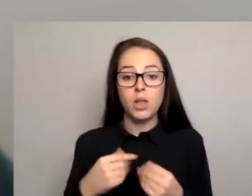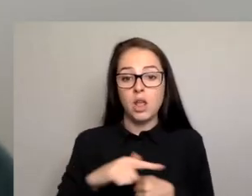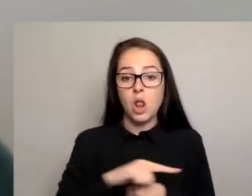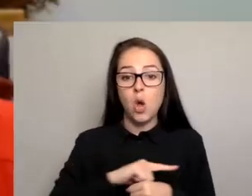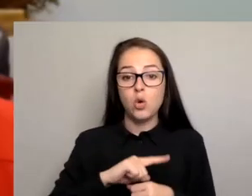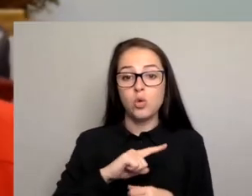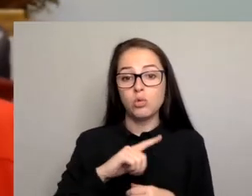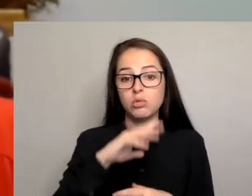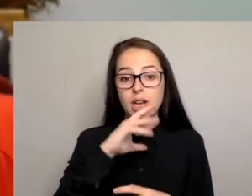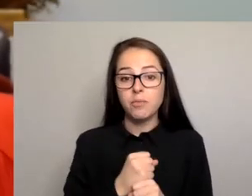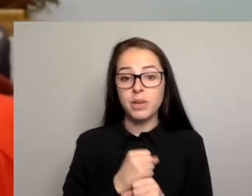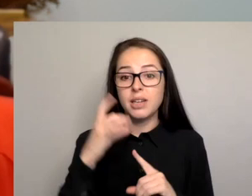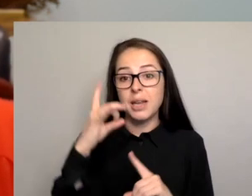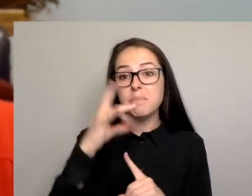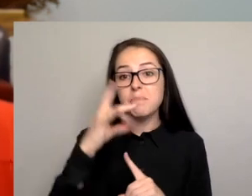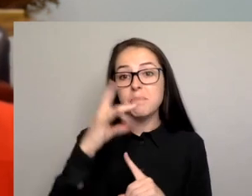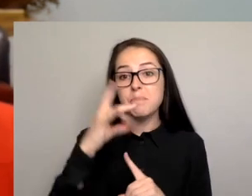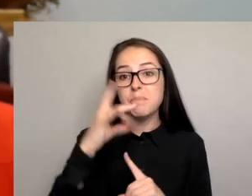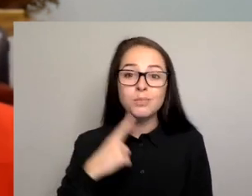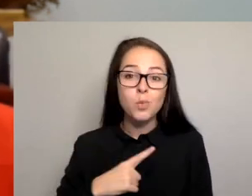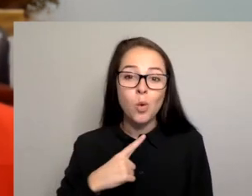Thank you so much for this question.